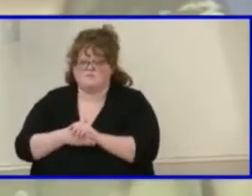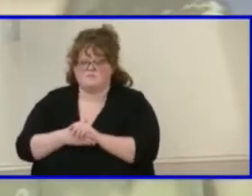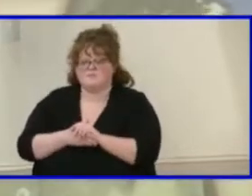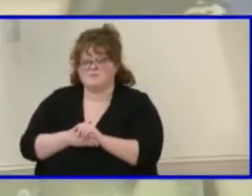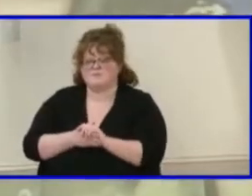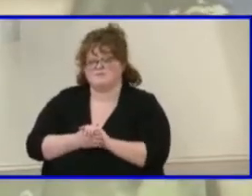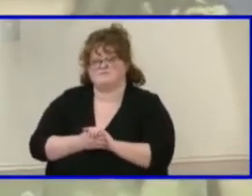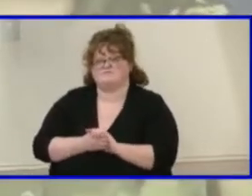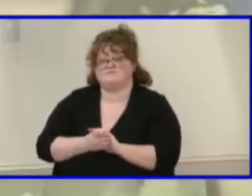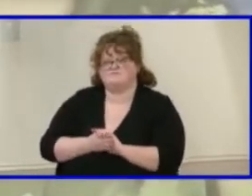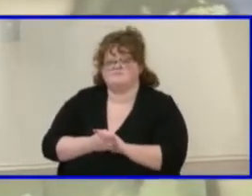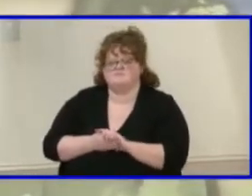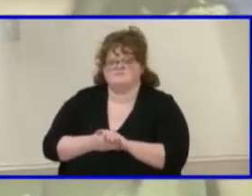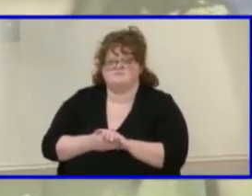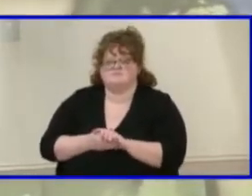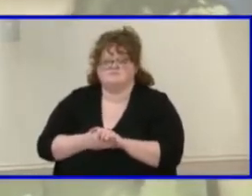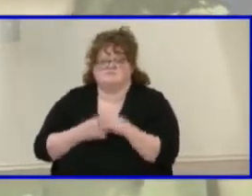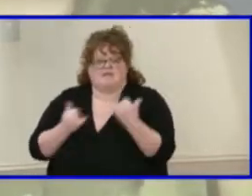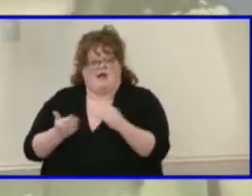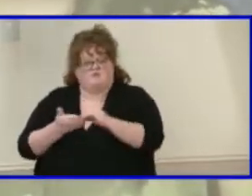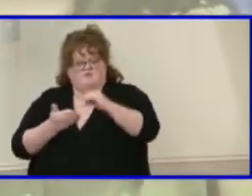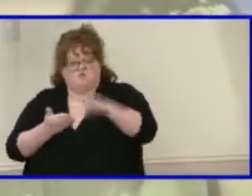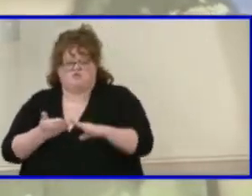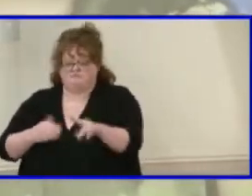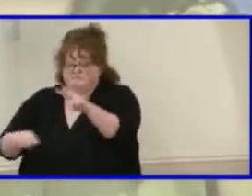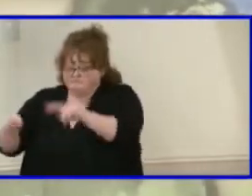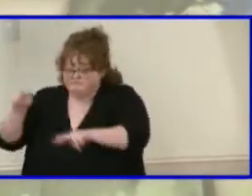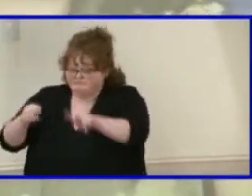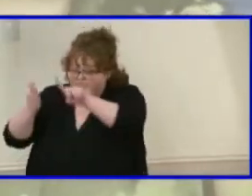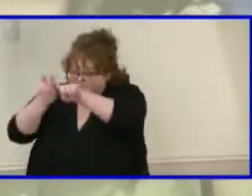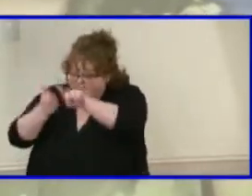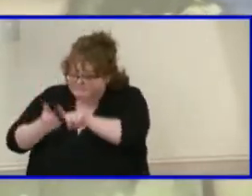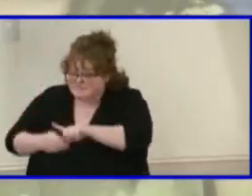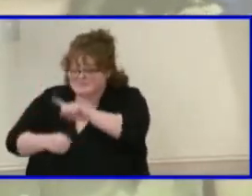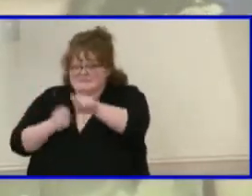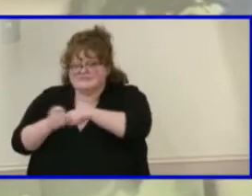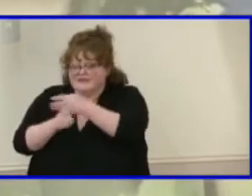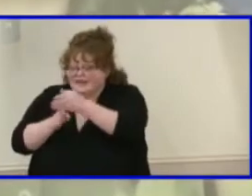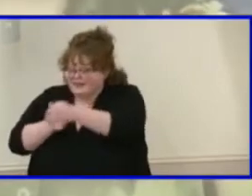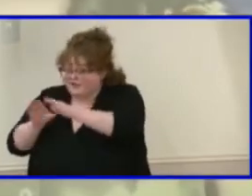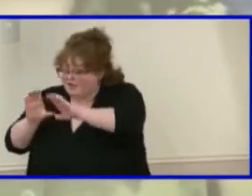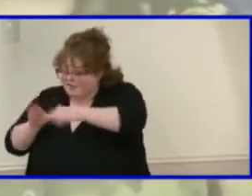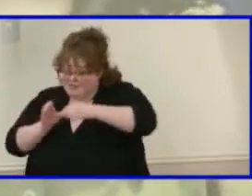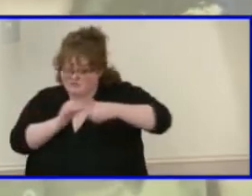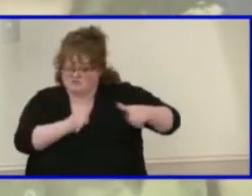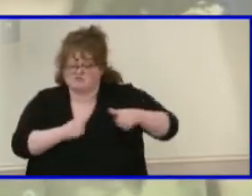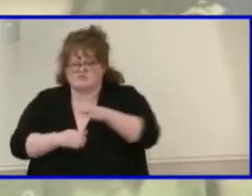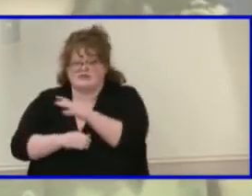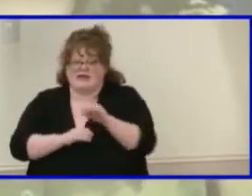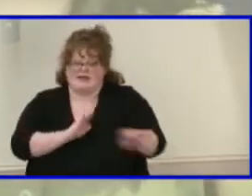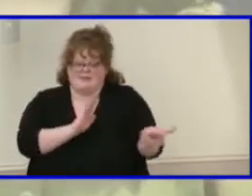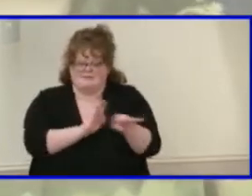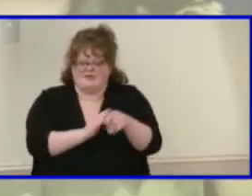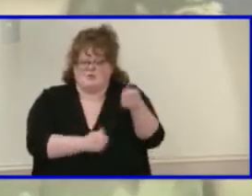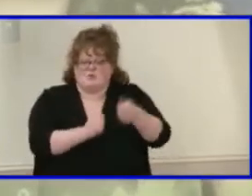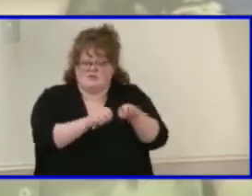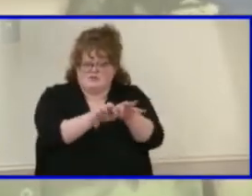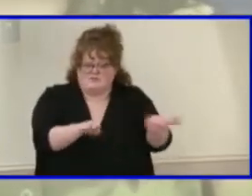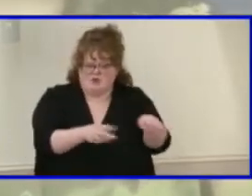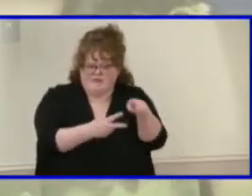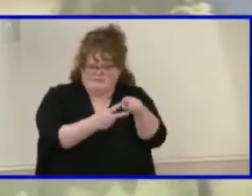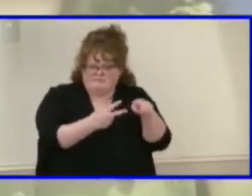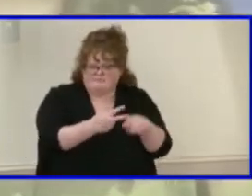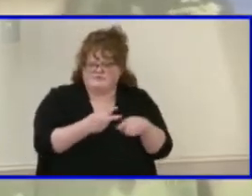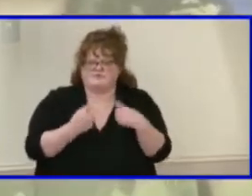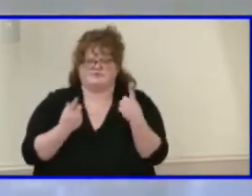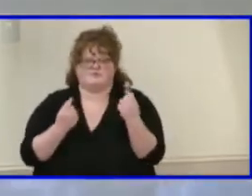Now that students have explored potential career clusters and selected a diploma type, they will continue on to step number three, follow